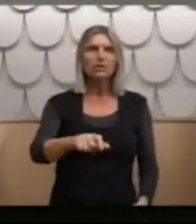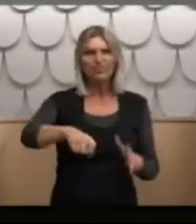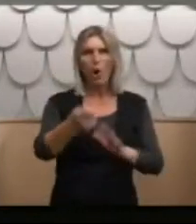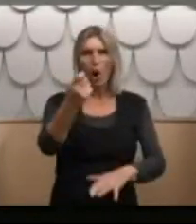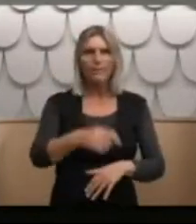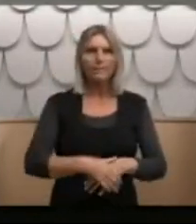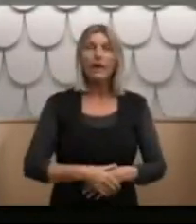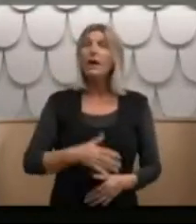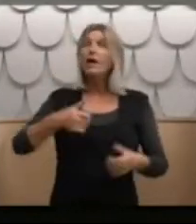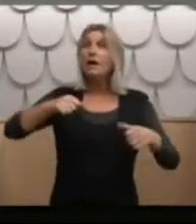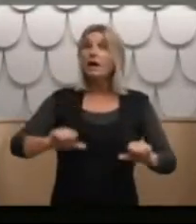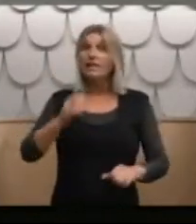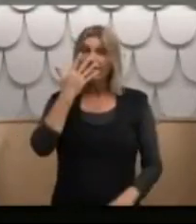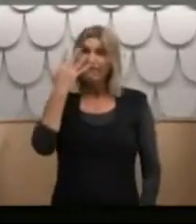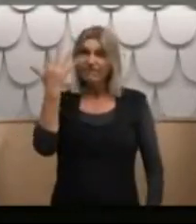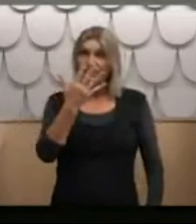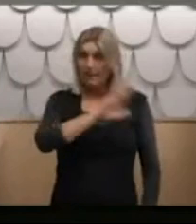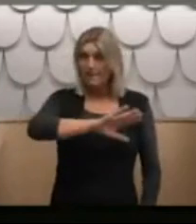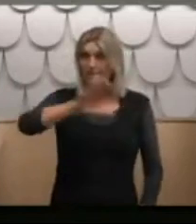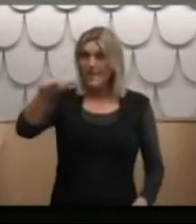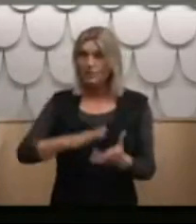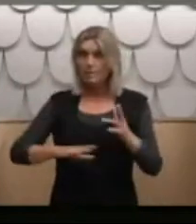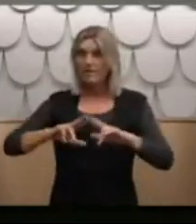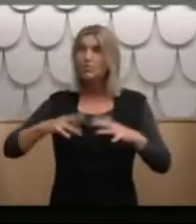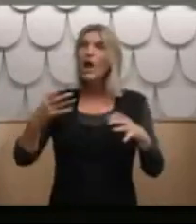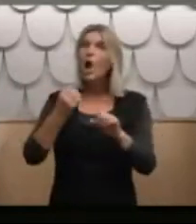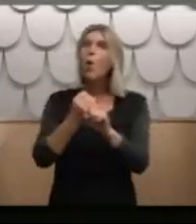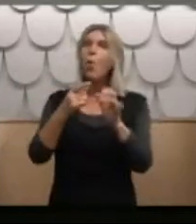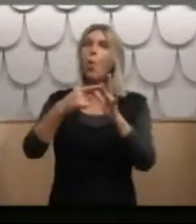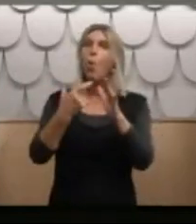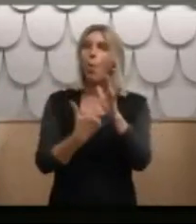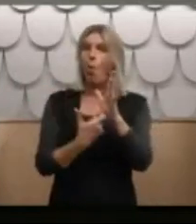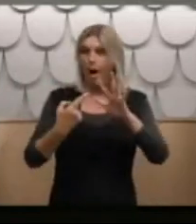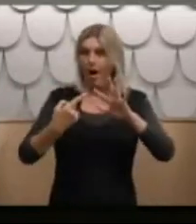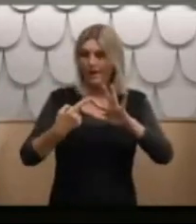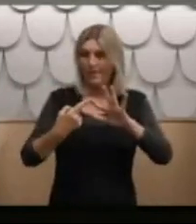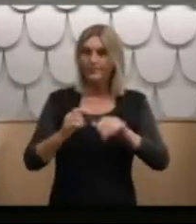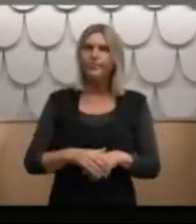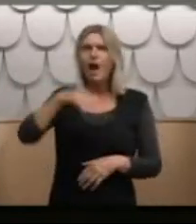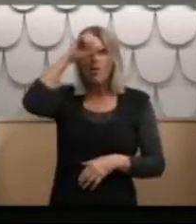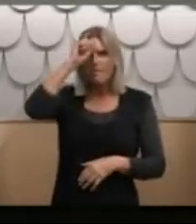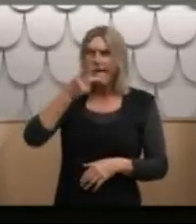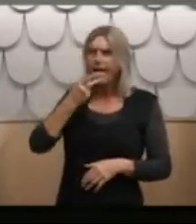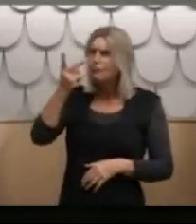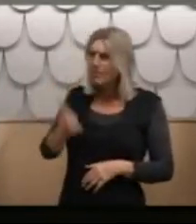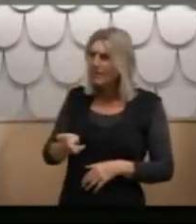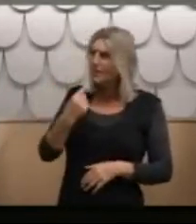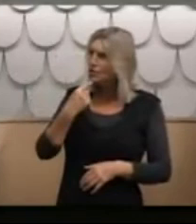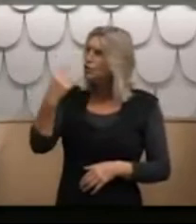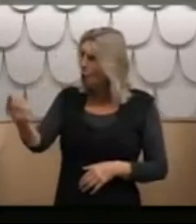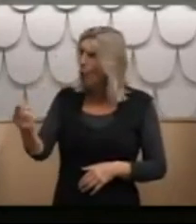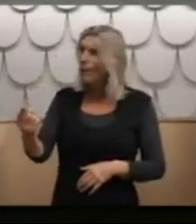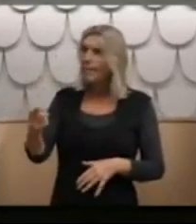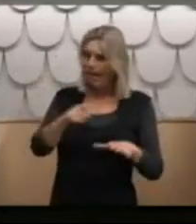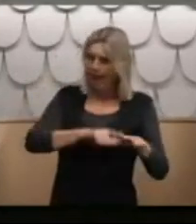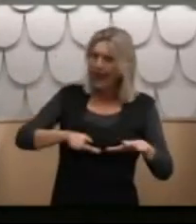At the age of 15, I was sent back to my parents in Goor. I remember again telling my parents about the UCT in Lake Alice,